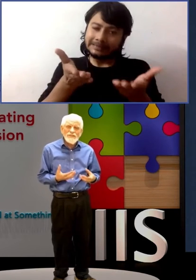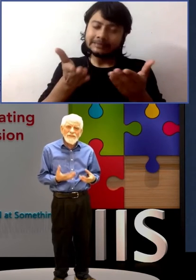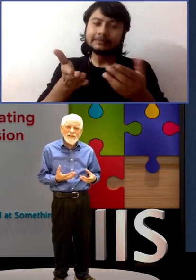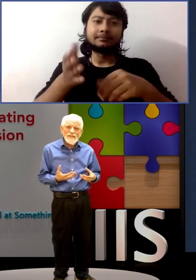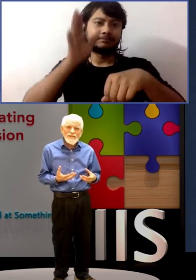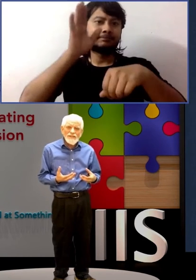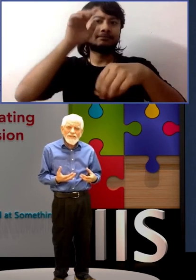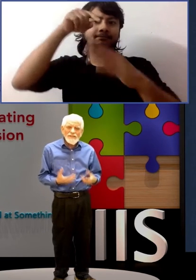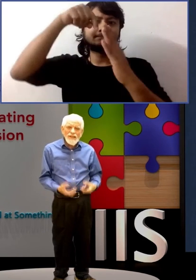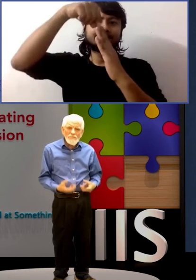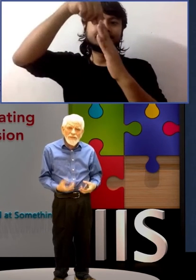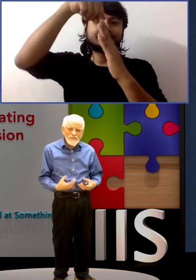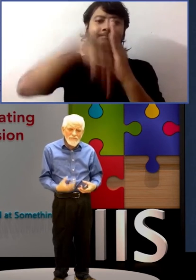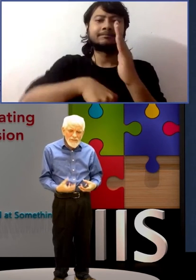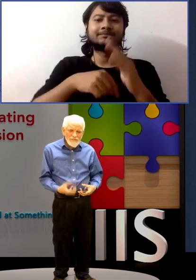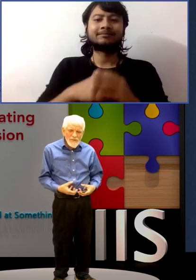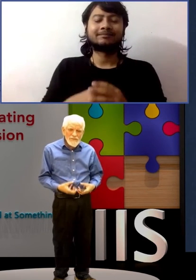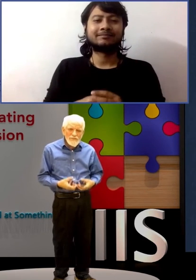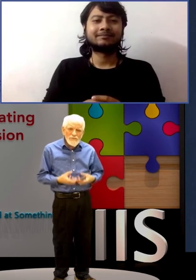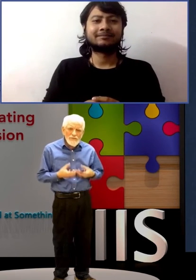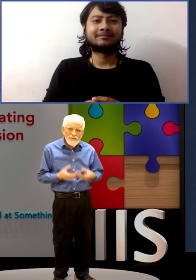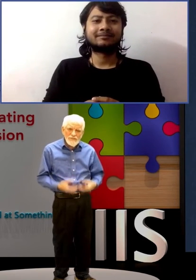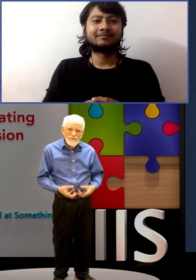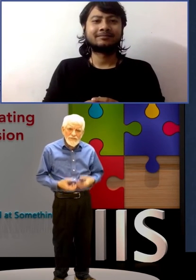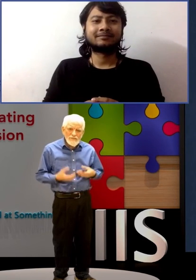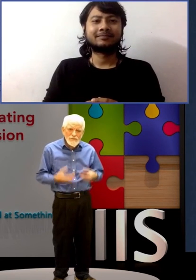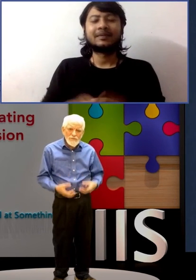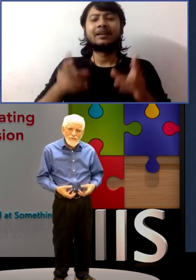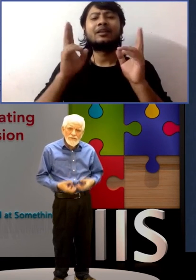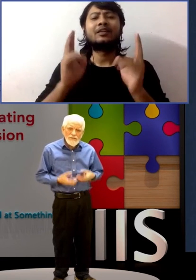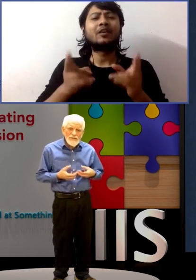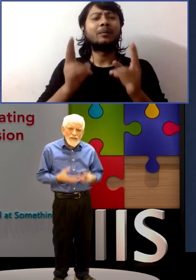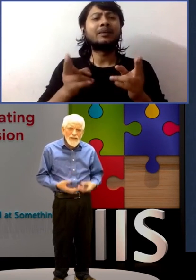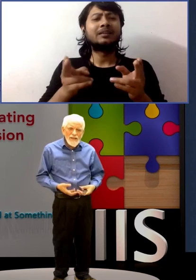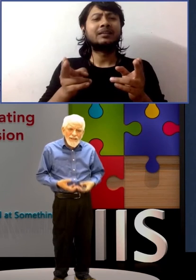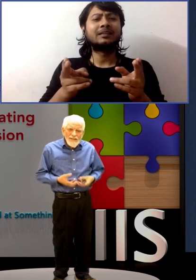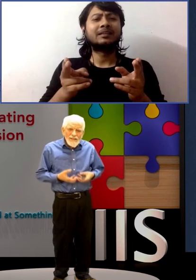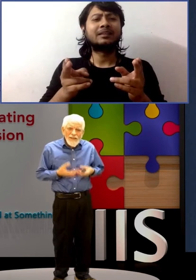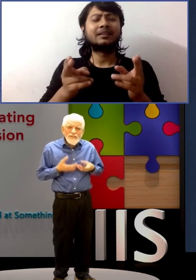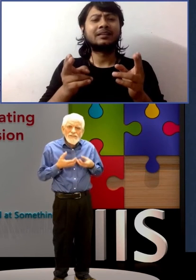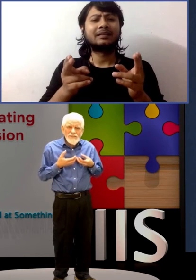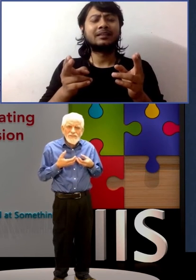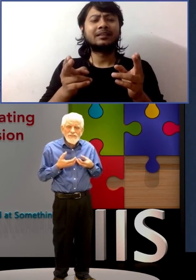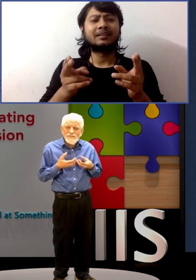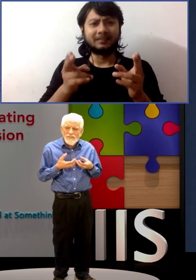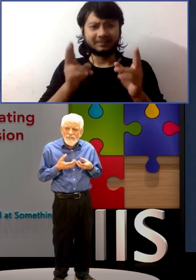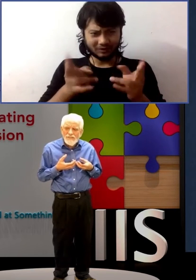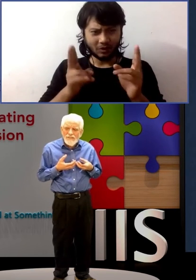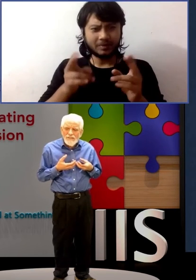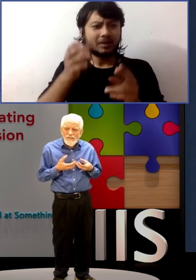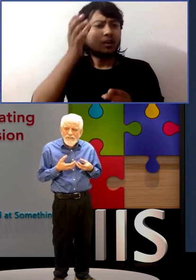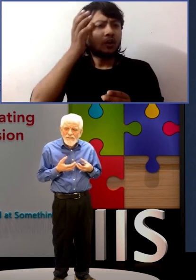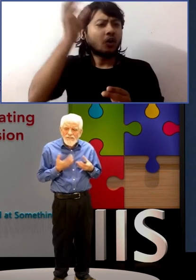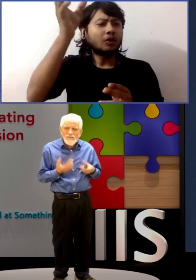we're talking about. Tapping the Reservoir of Normalcy, getting that to surface to treat